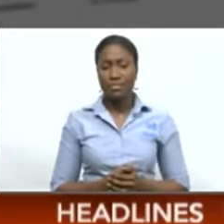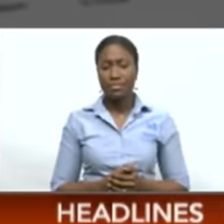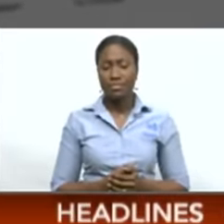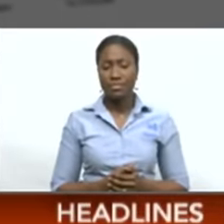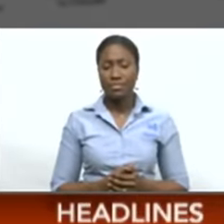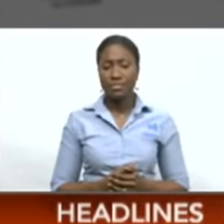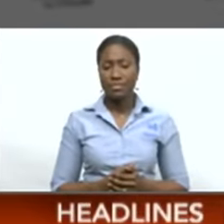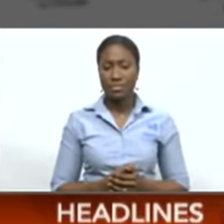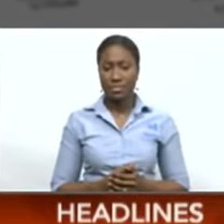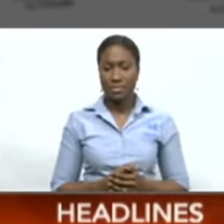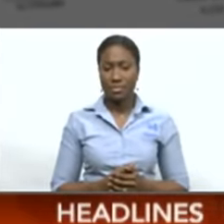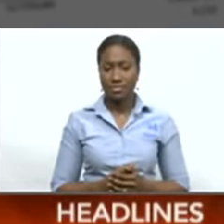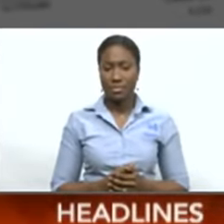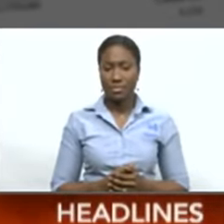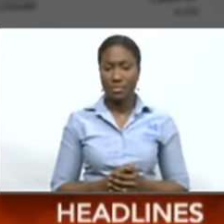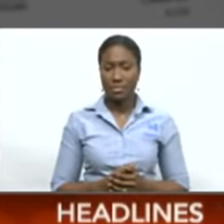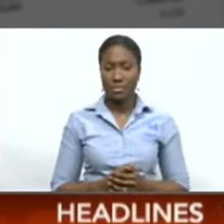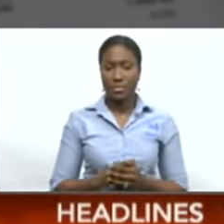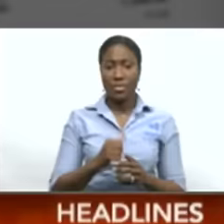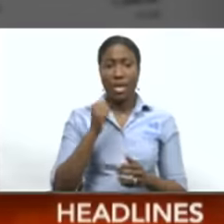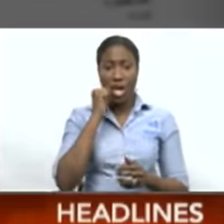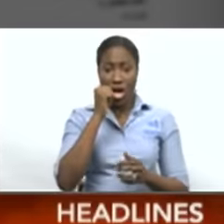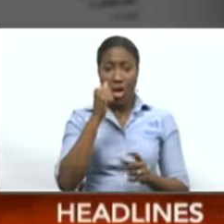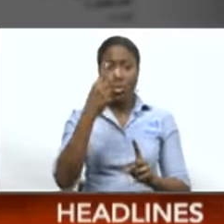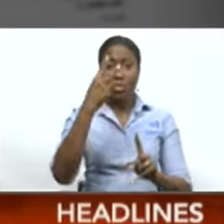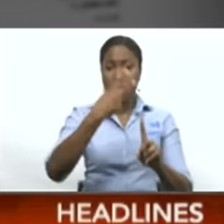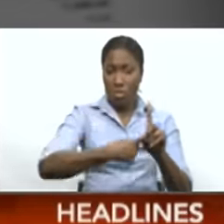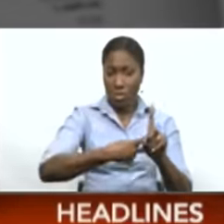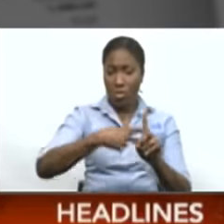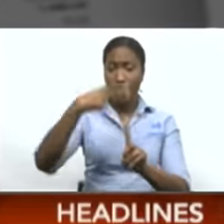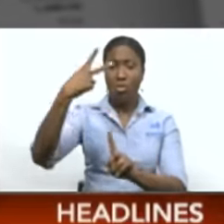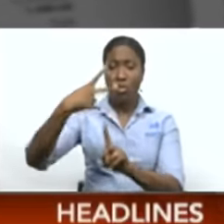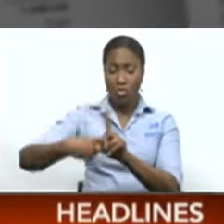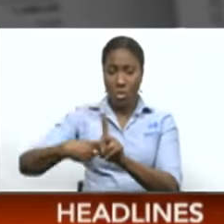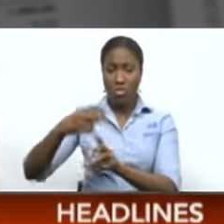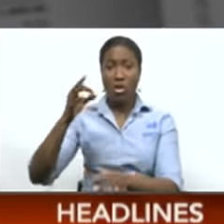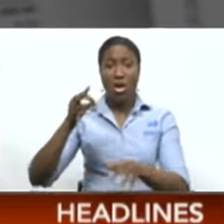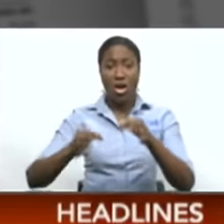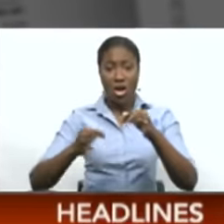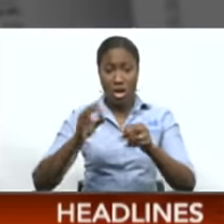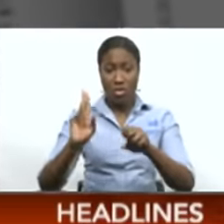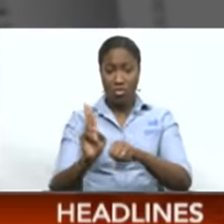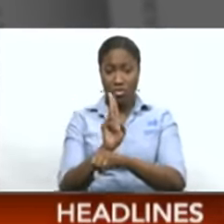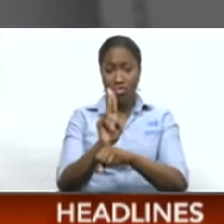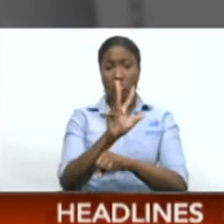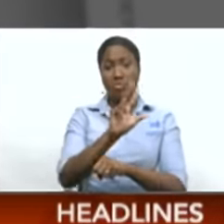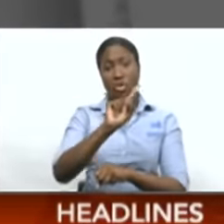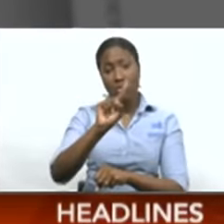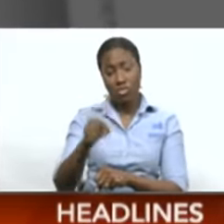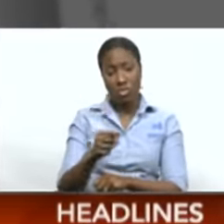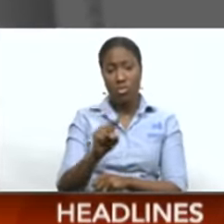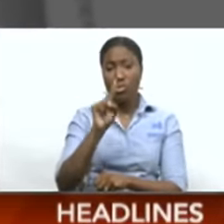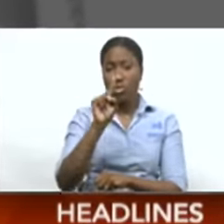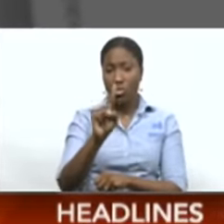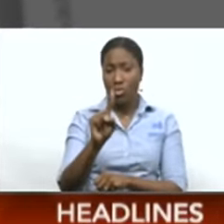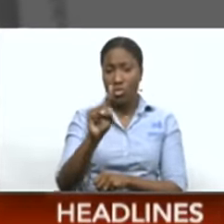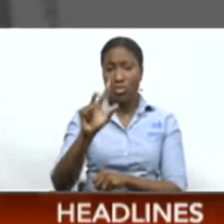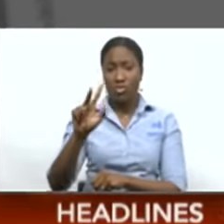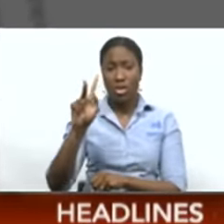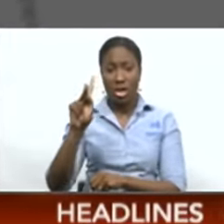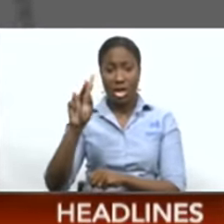With a bi-monthly consumption of 3,113 kilowatt hours, it gave me a total of $1,218